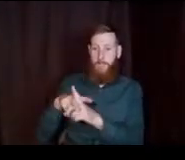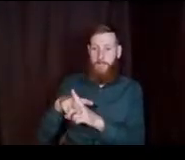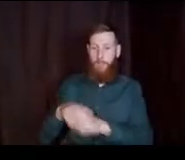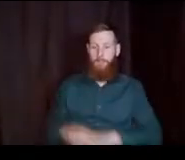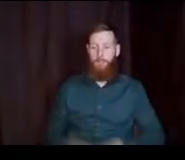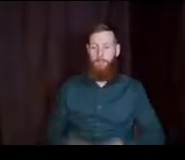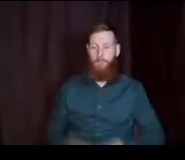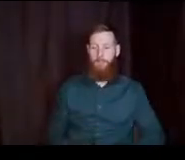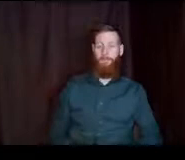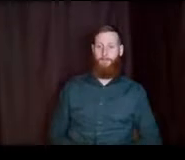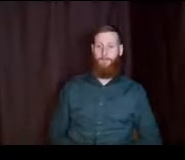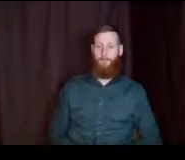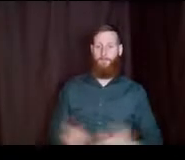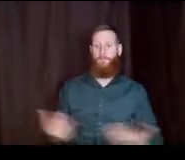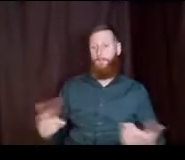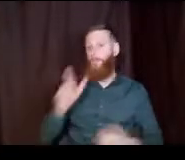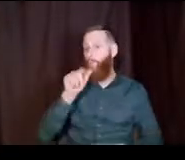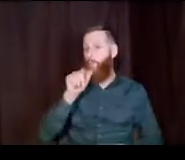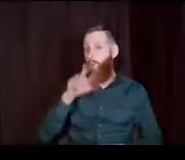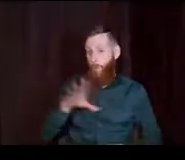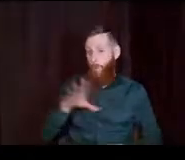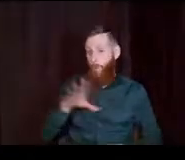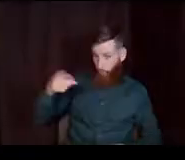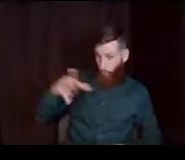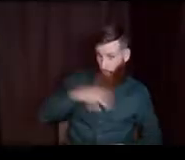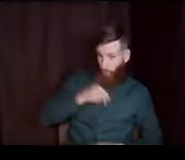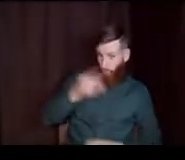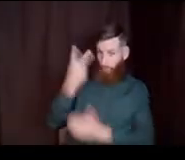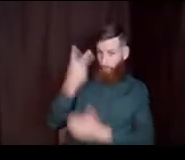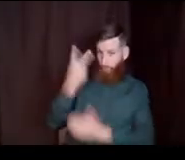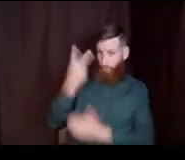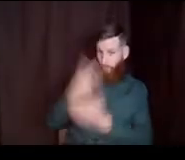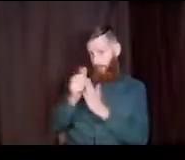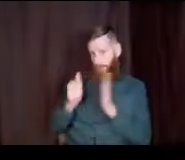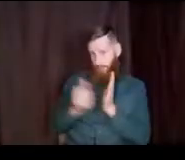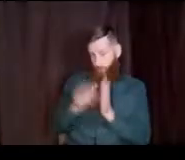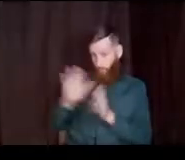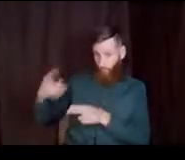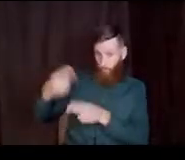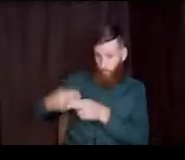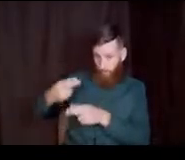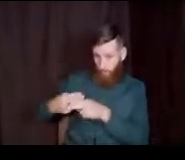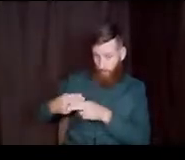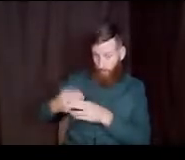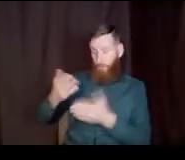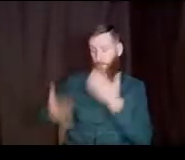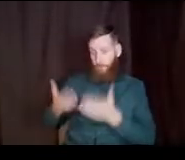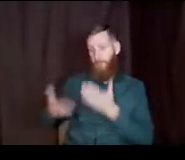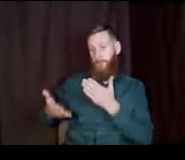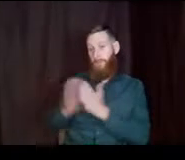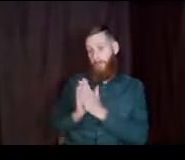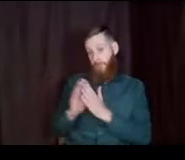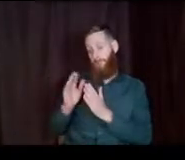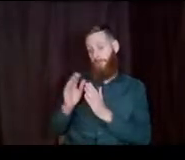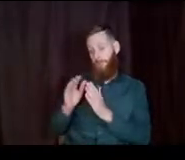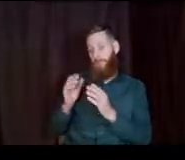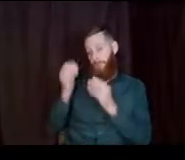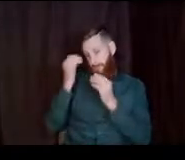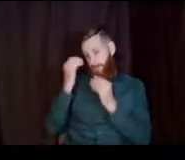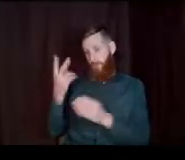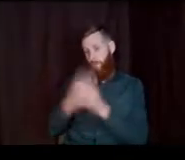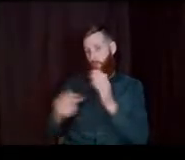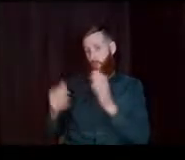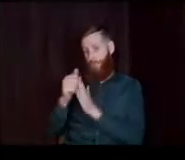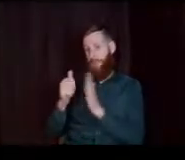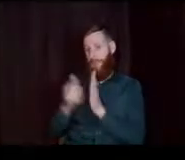So it really comes down to who's the owner. If you own both accounts in your name, it's going to probably ask for information on both accounts as